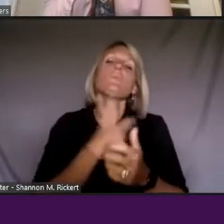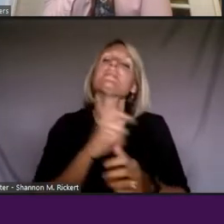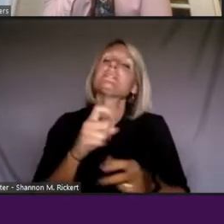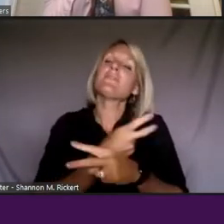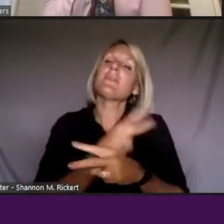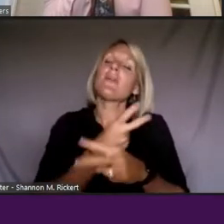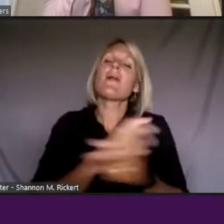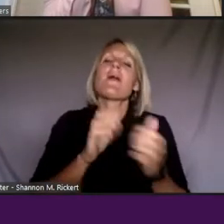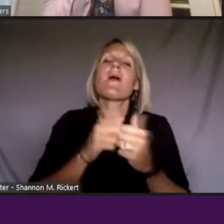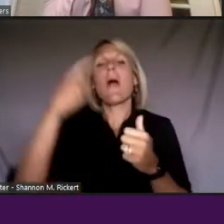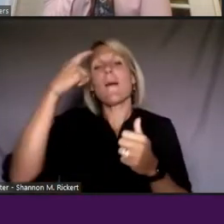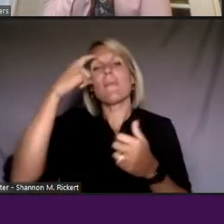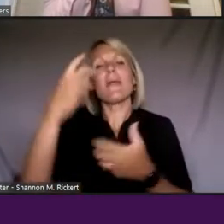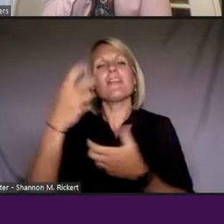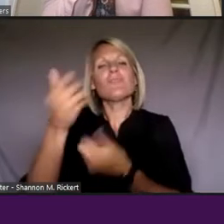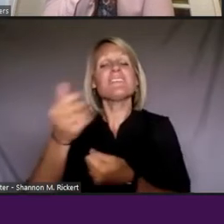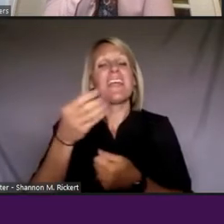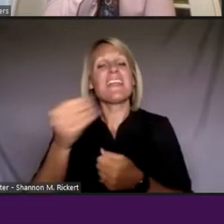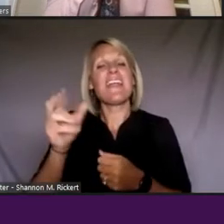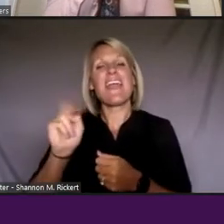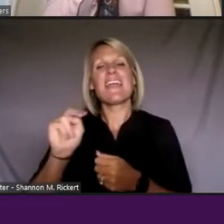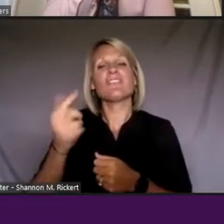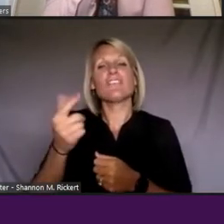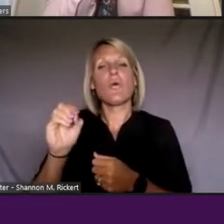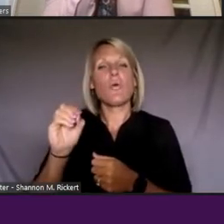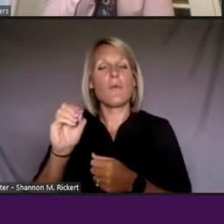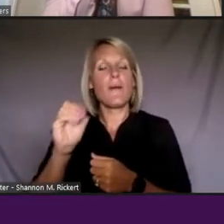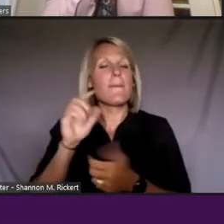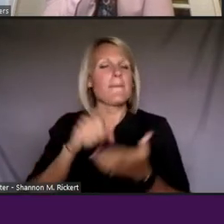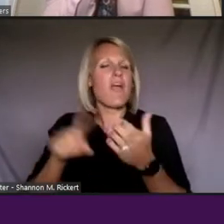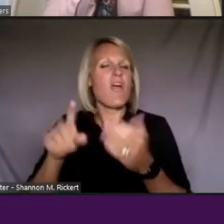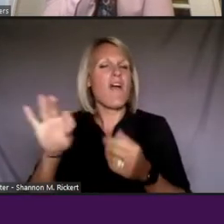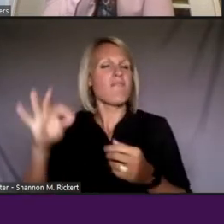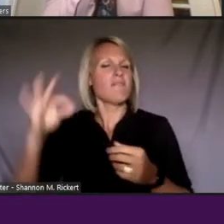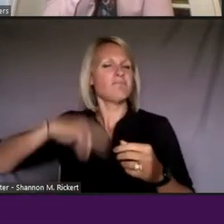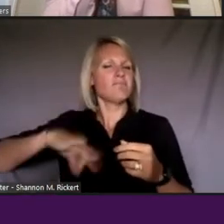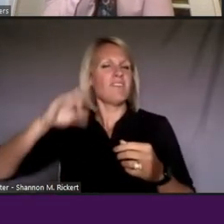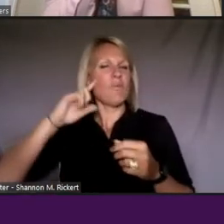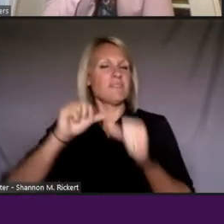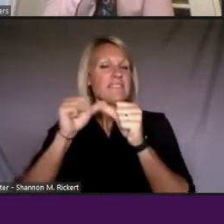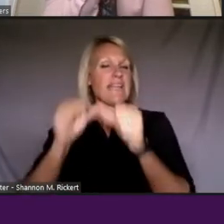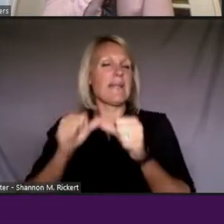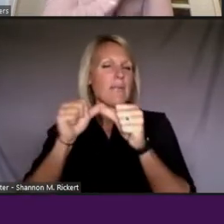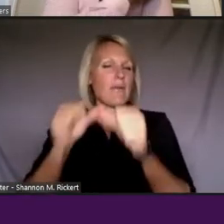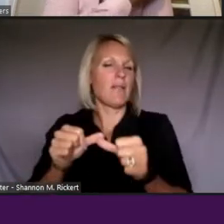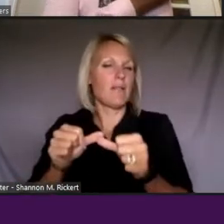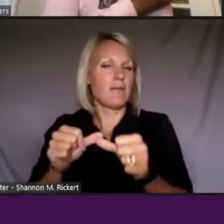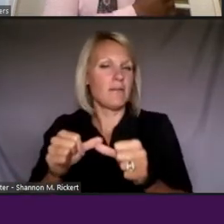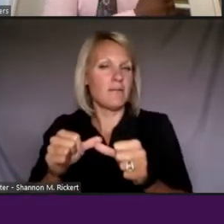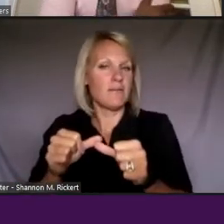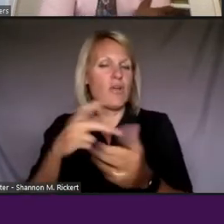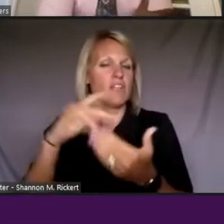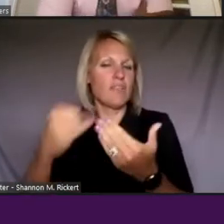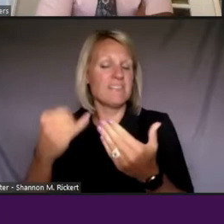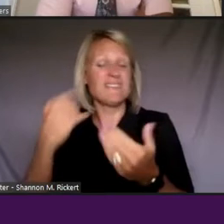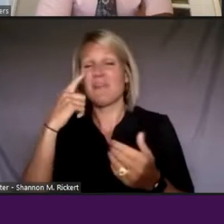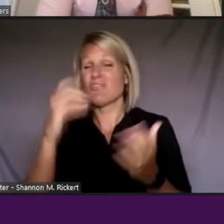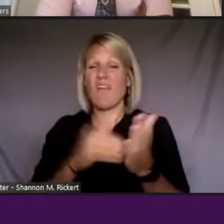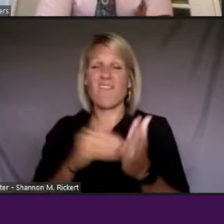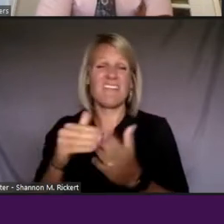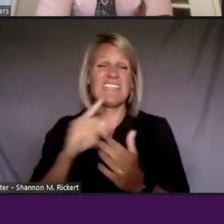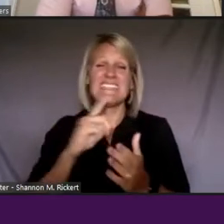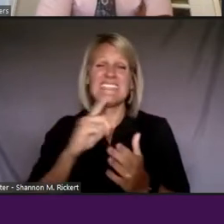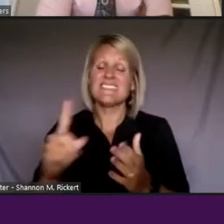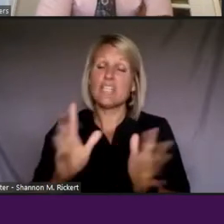and NGOs pay off for sustainable campaigns, because so often it is about the push to broadcast